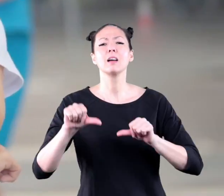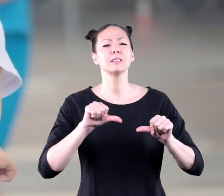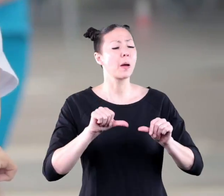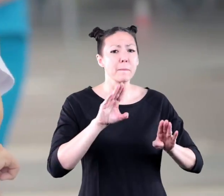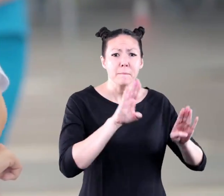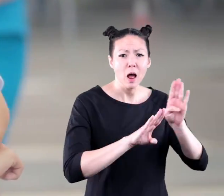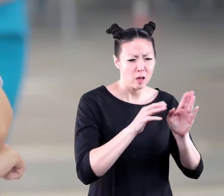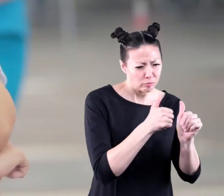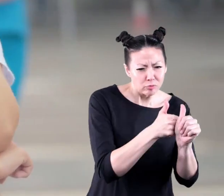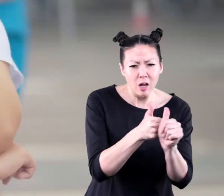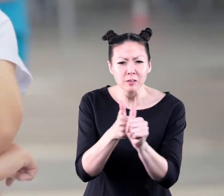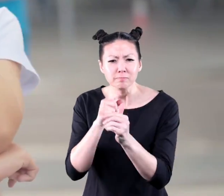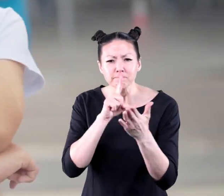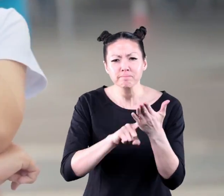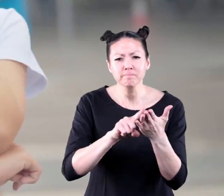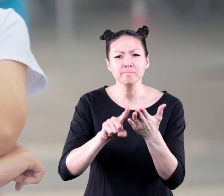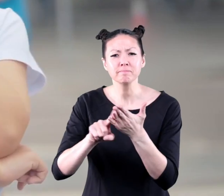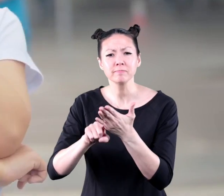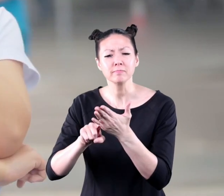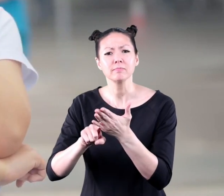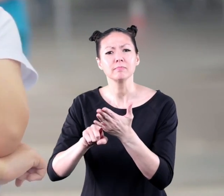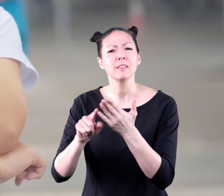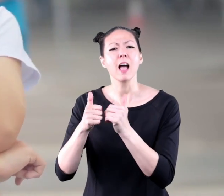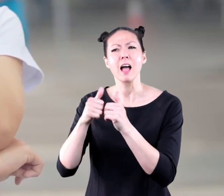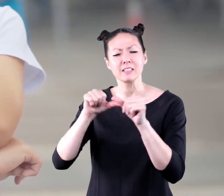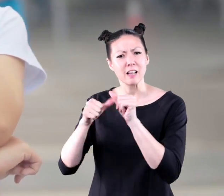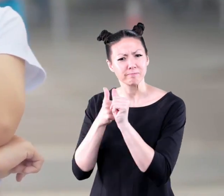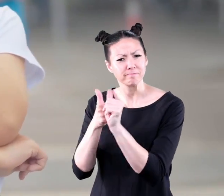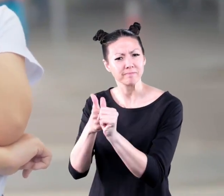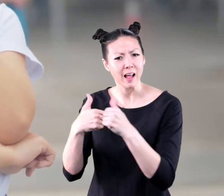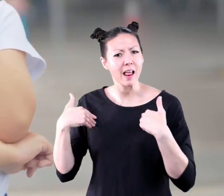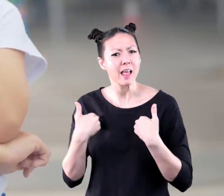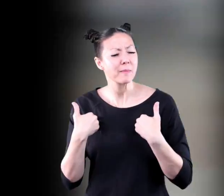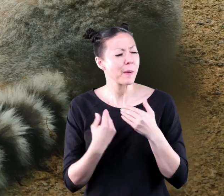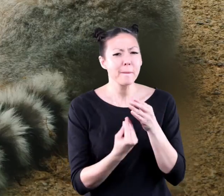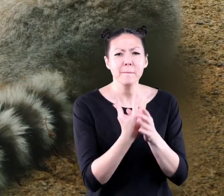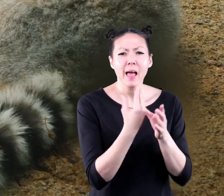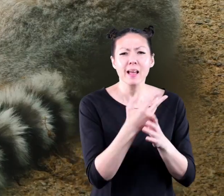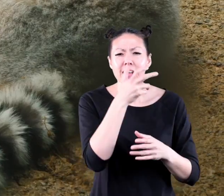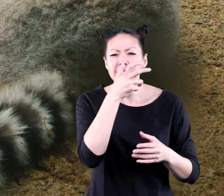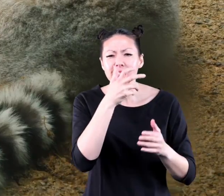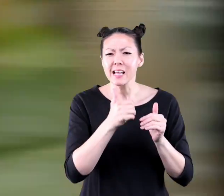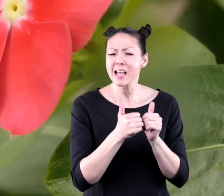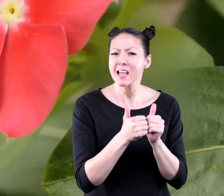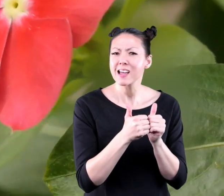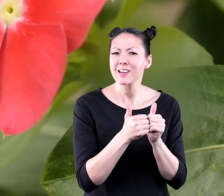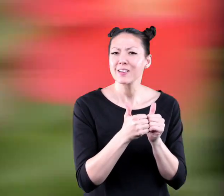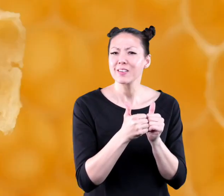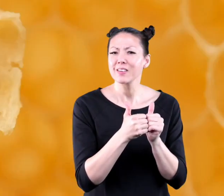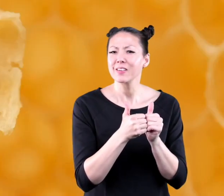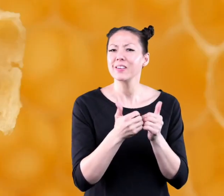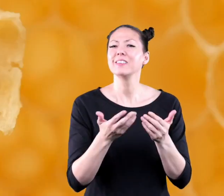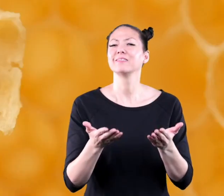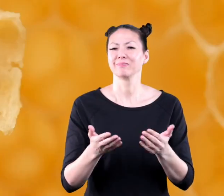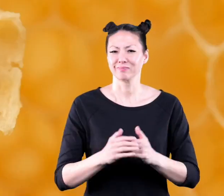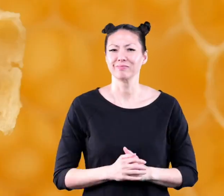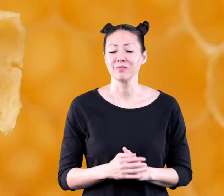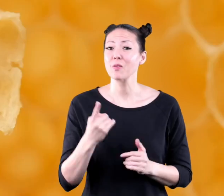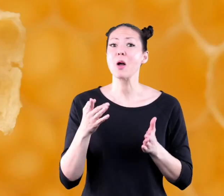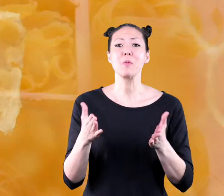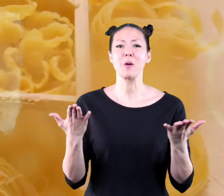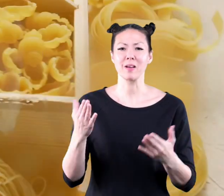how do scientists and biologists keep track of all those animals plants and insects